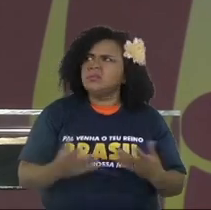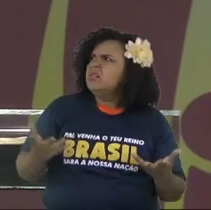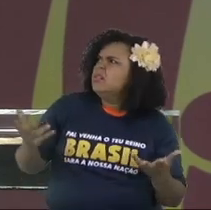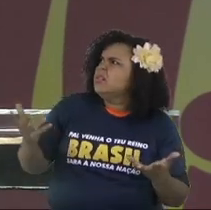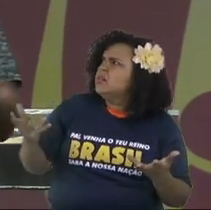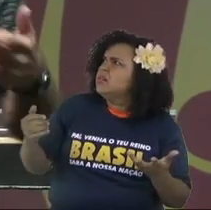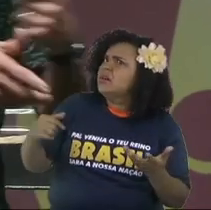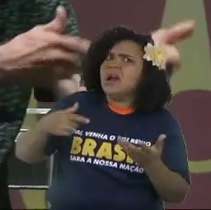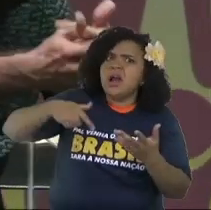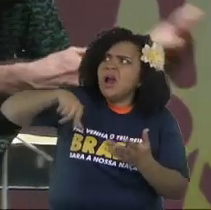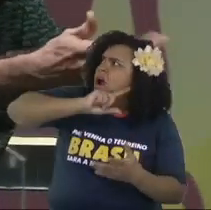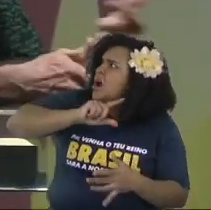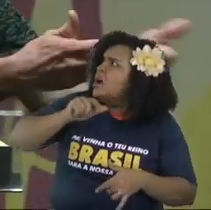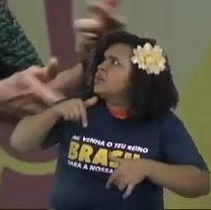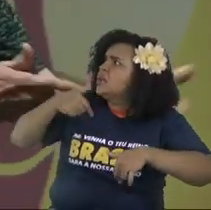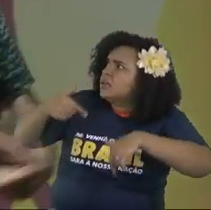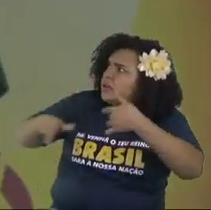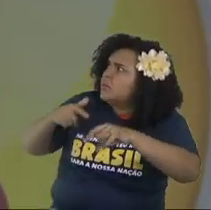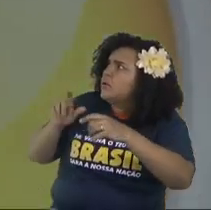Know why? Because the pastor